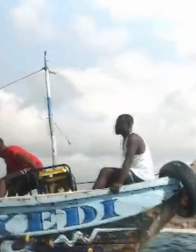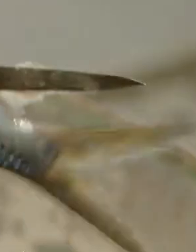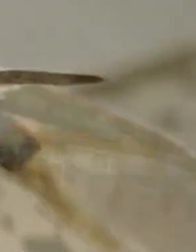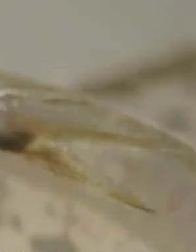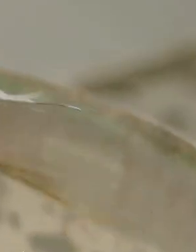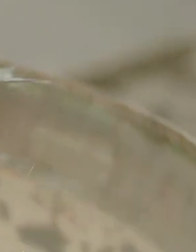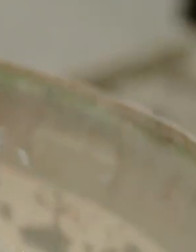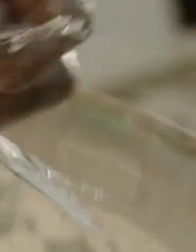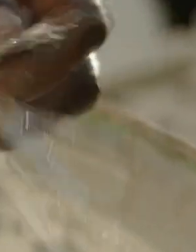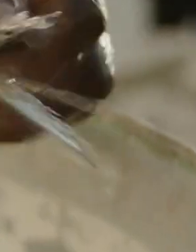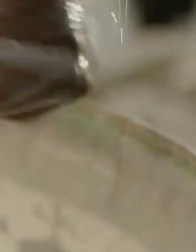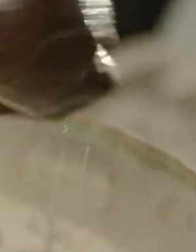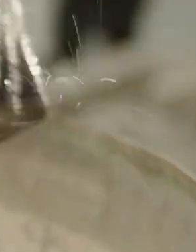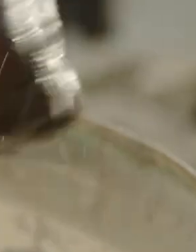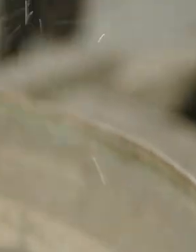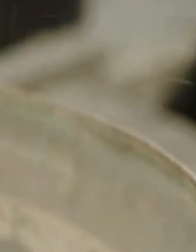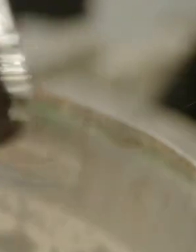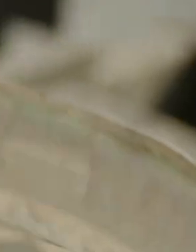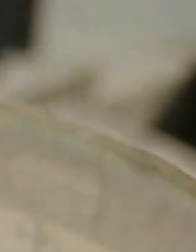protein and jobs.